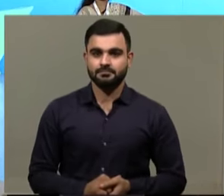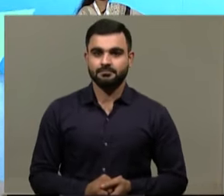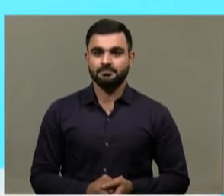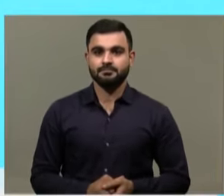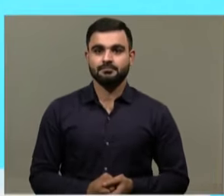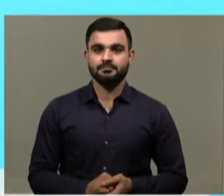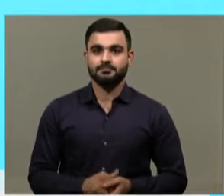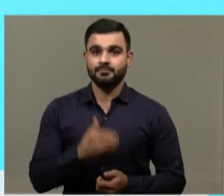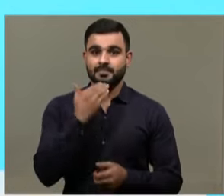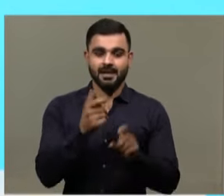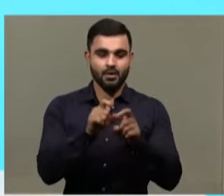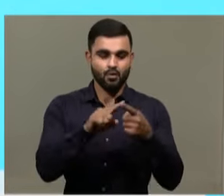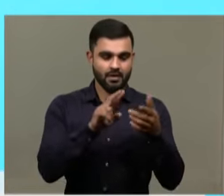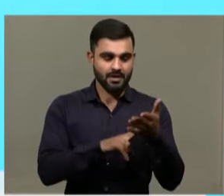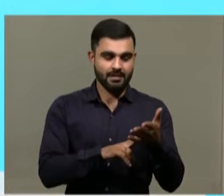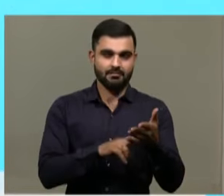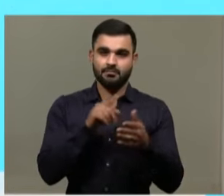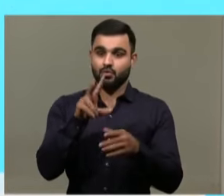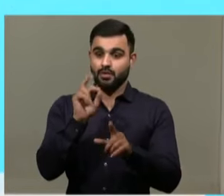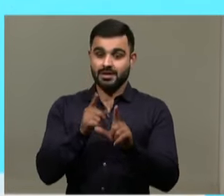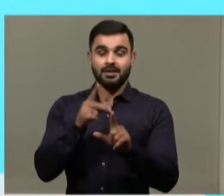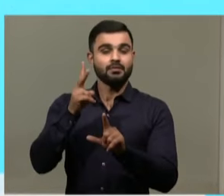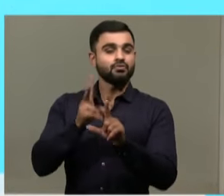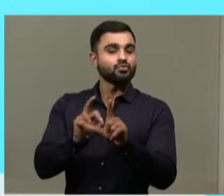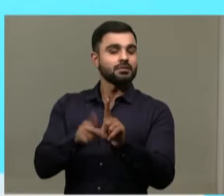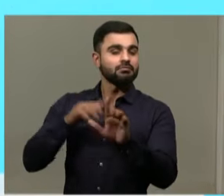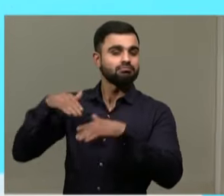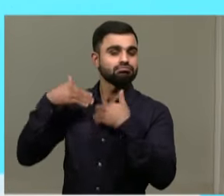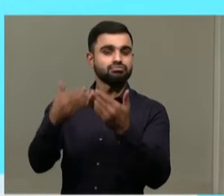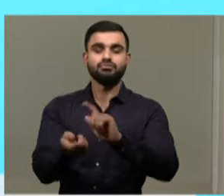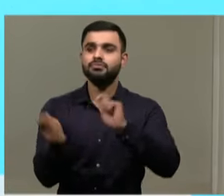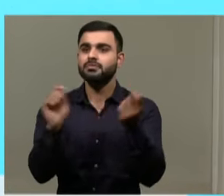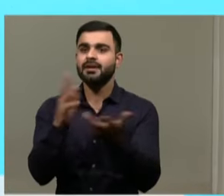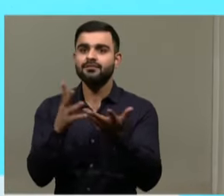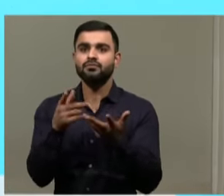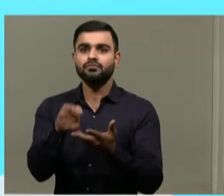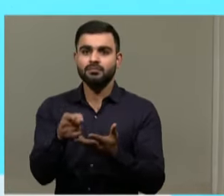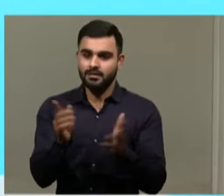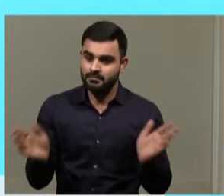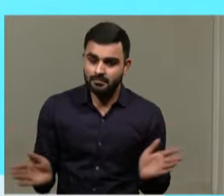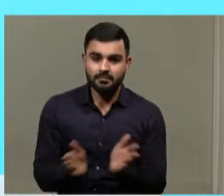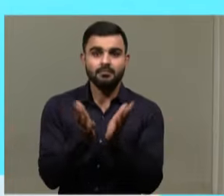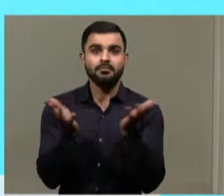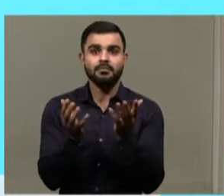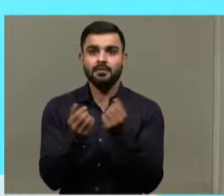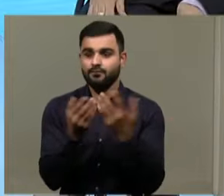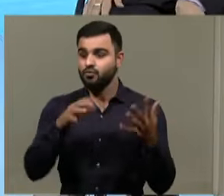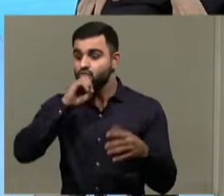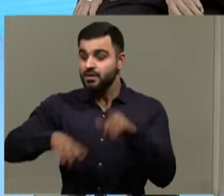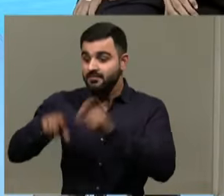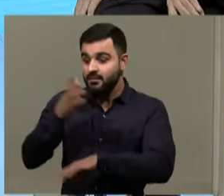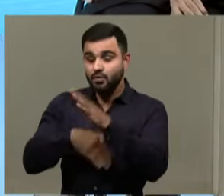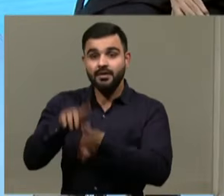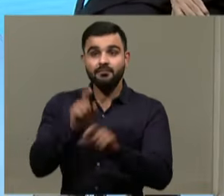Thank you, Den. I think in the last two decades, what has changed, and which is very encouraging, is a lot of young people with